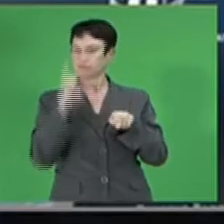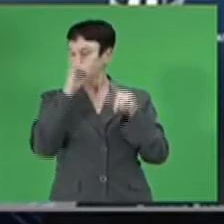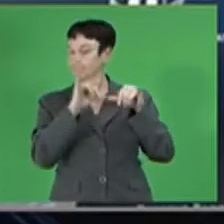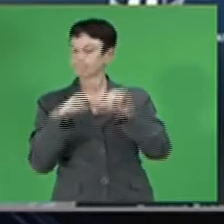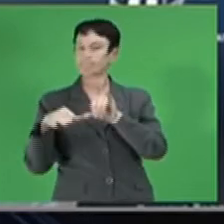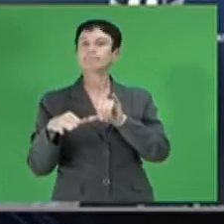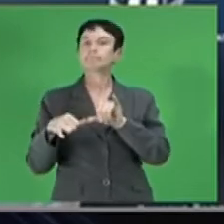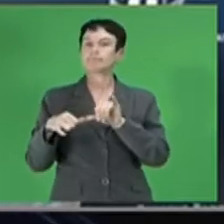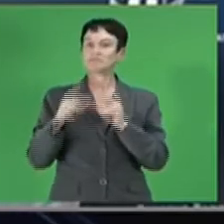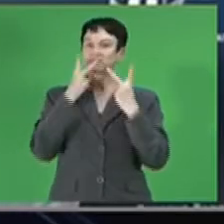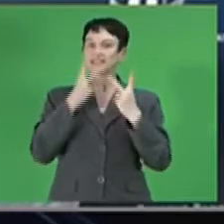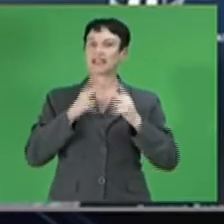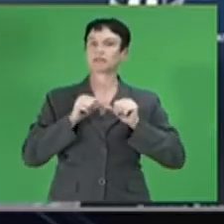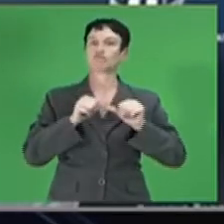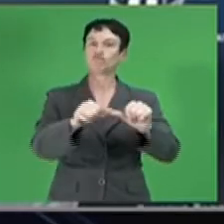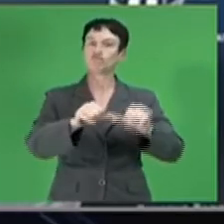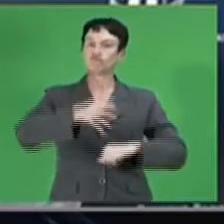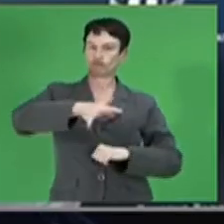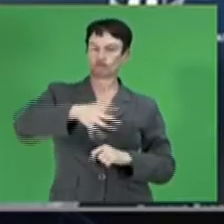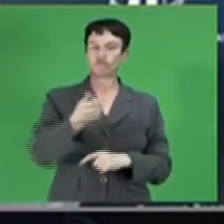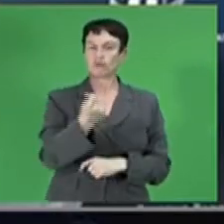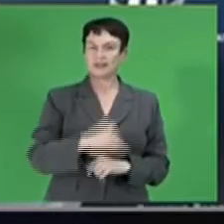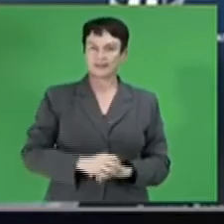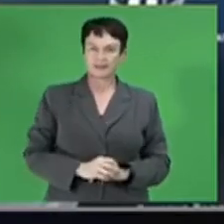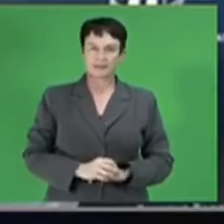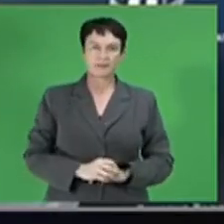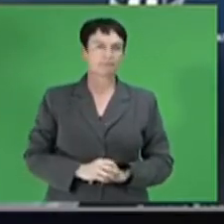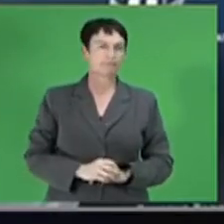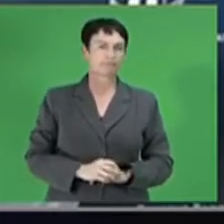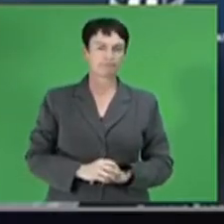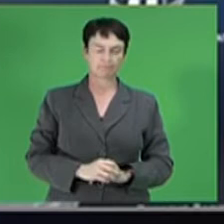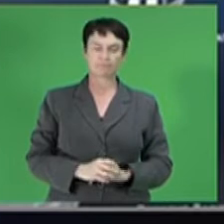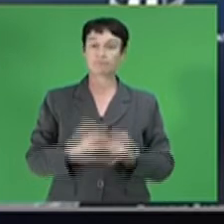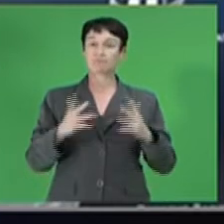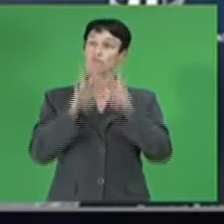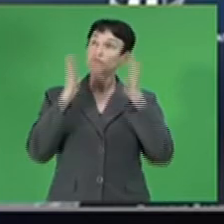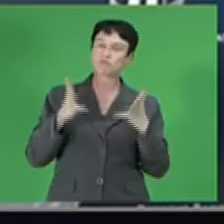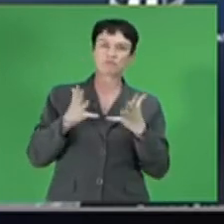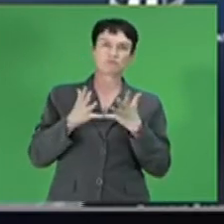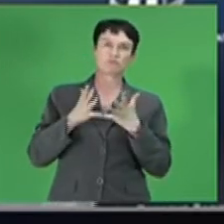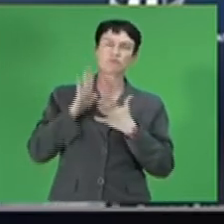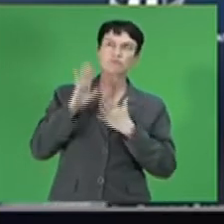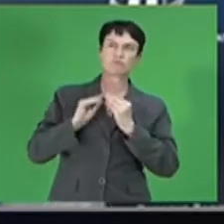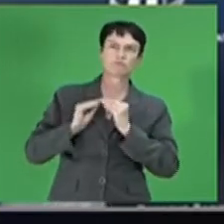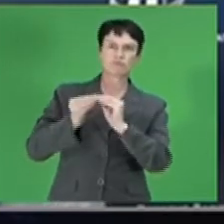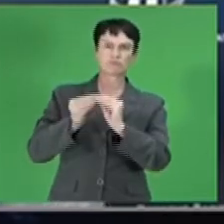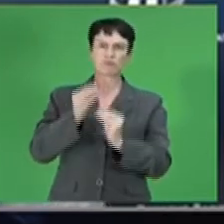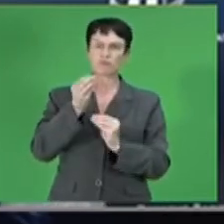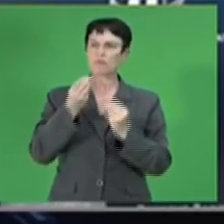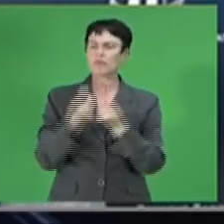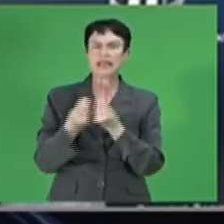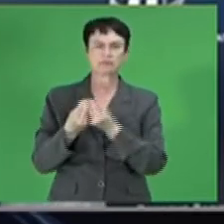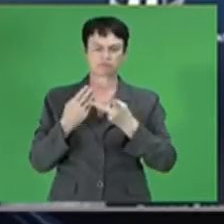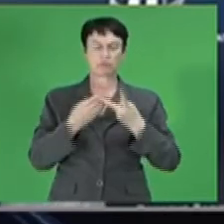outlook are assessed to the upside. Rapid global producer price and food price inflation have